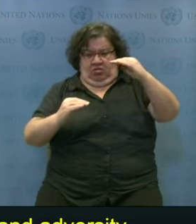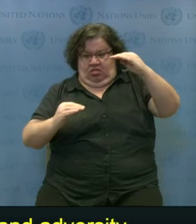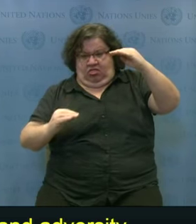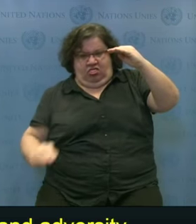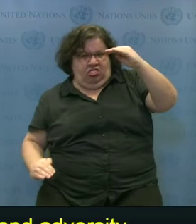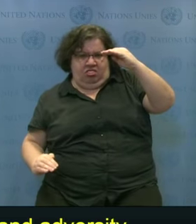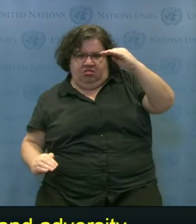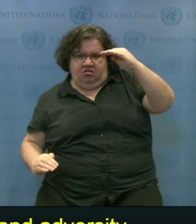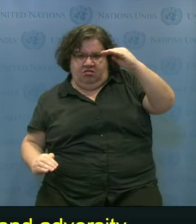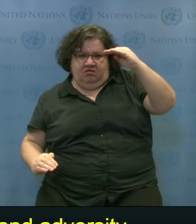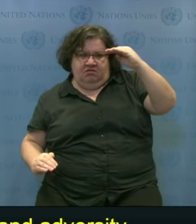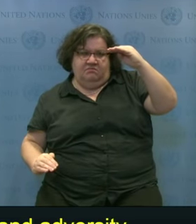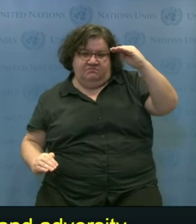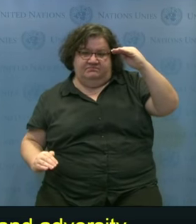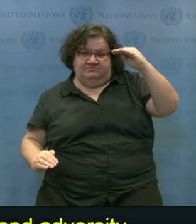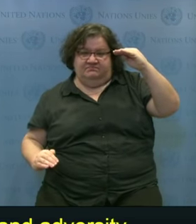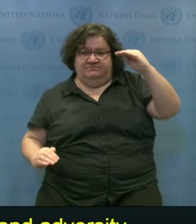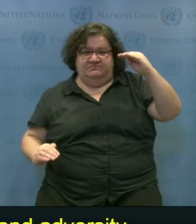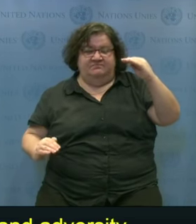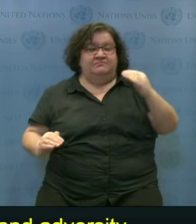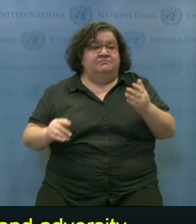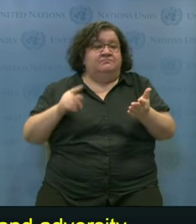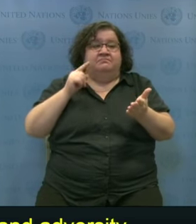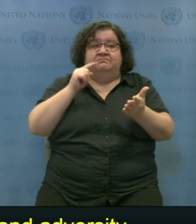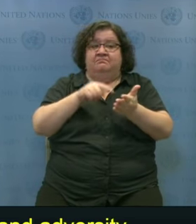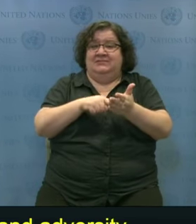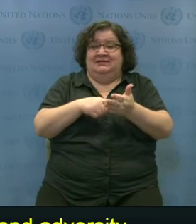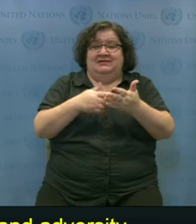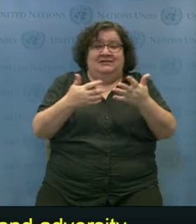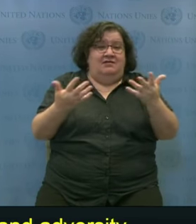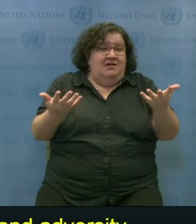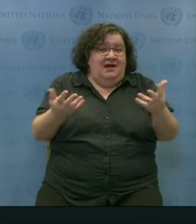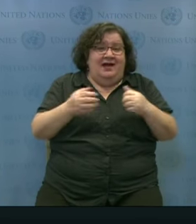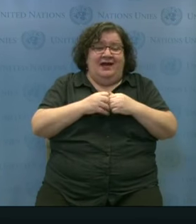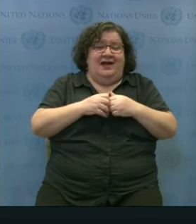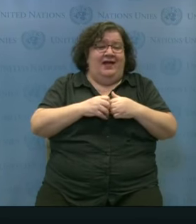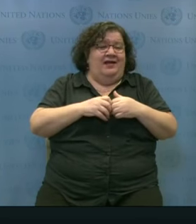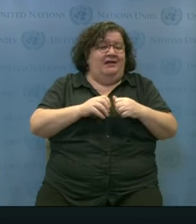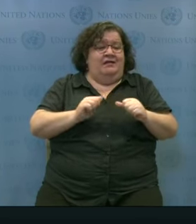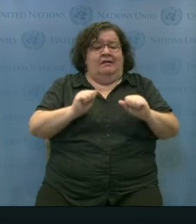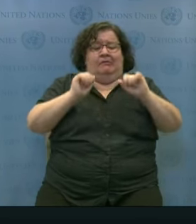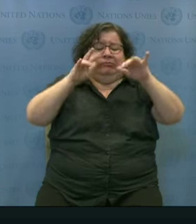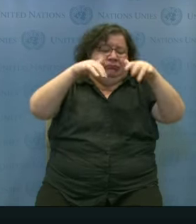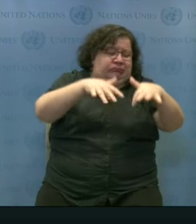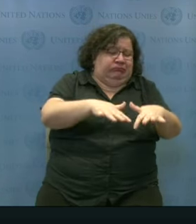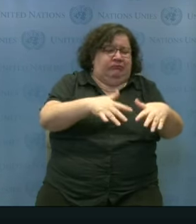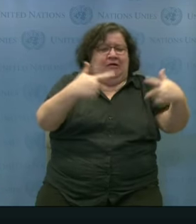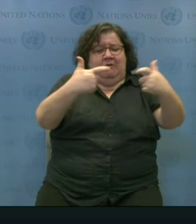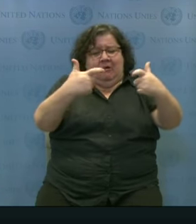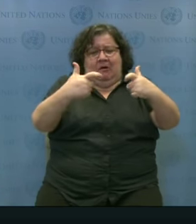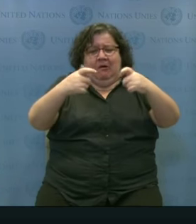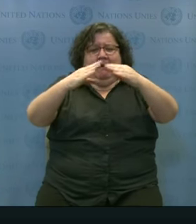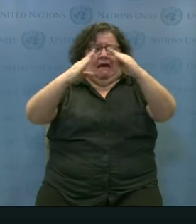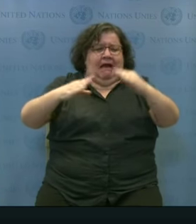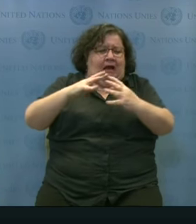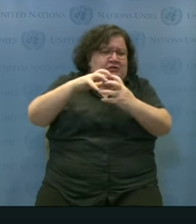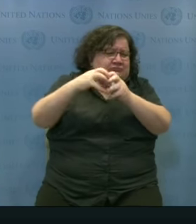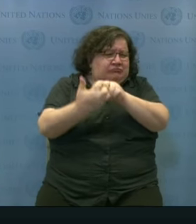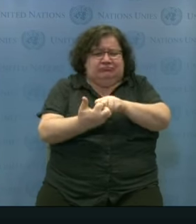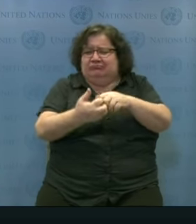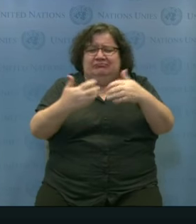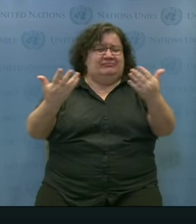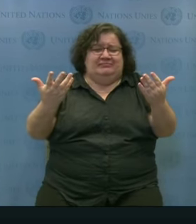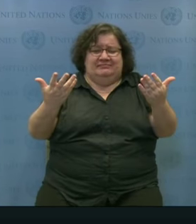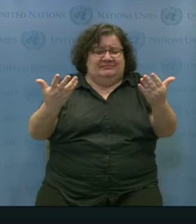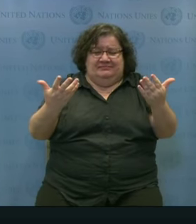disasters, forced displacement, climate-related events on the most marginalized groups of the